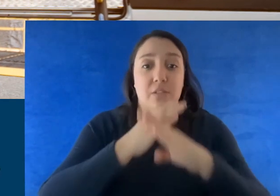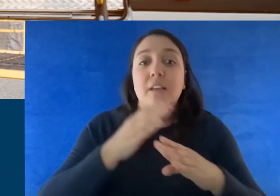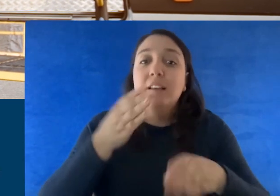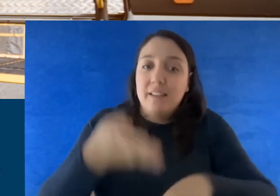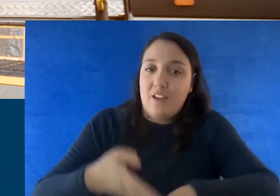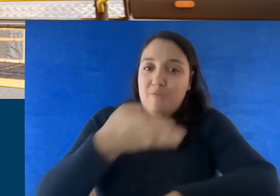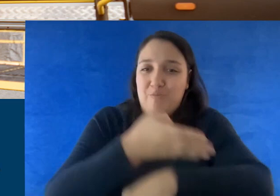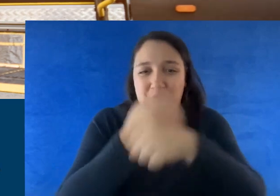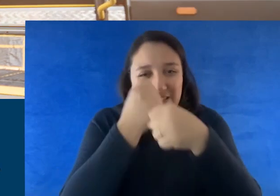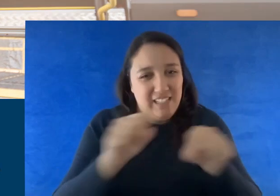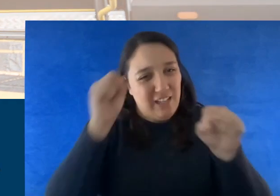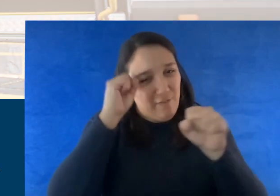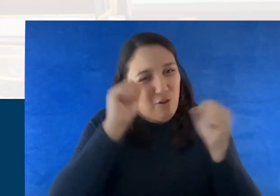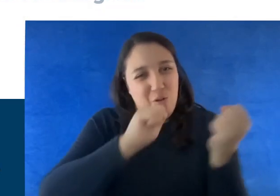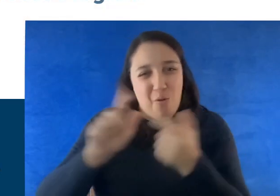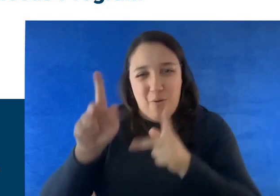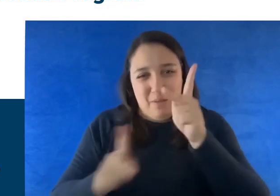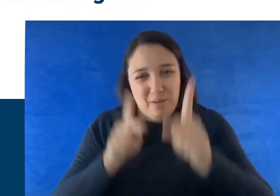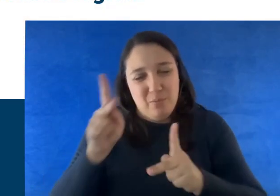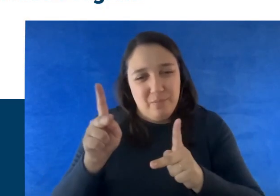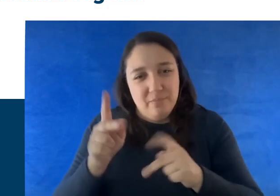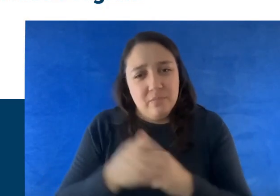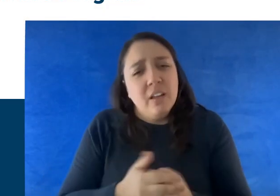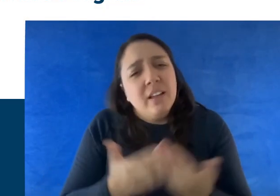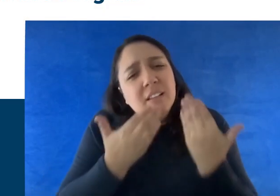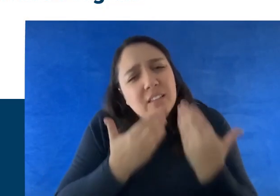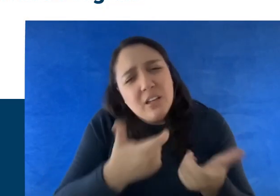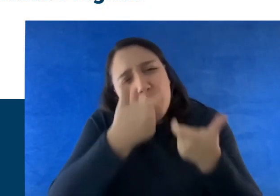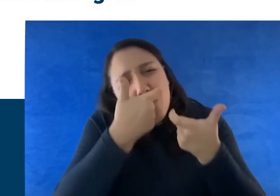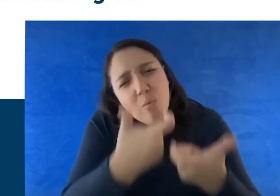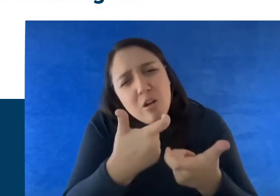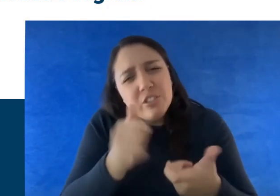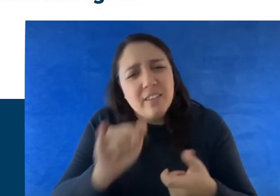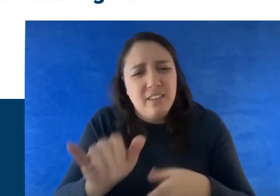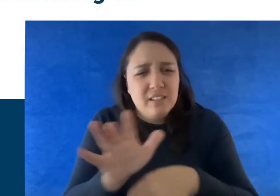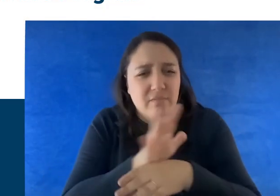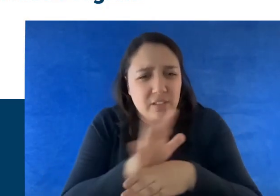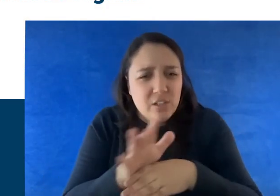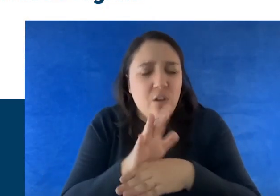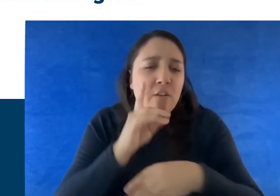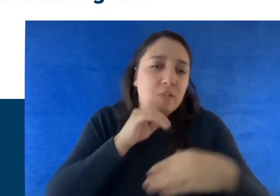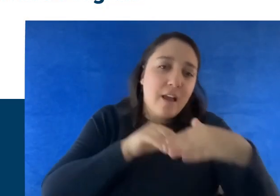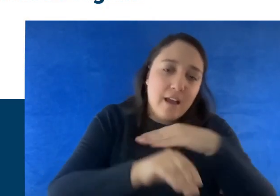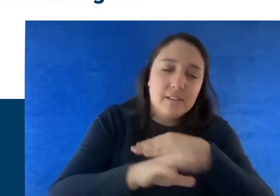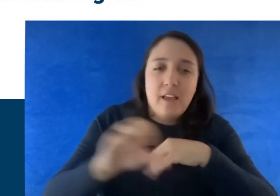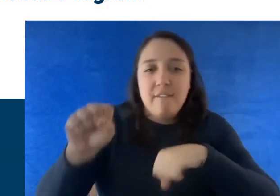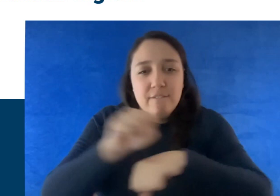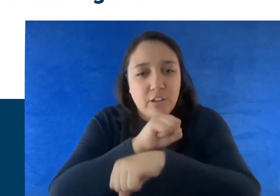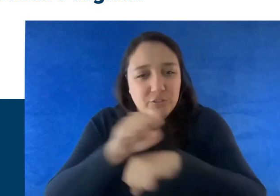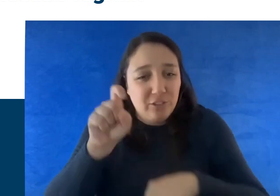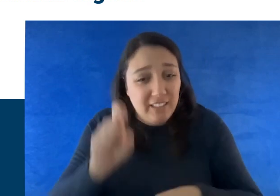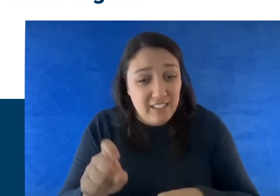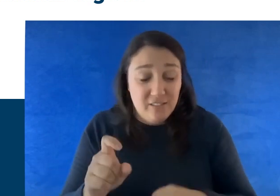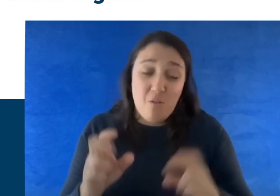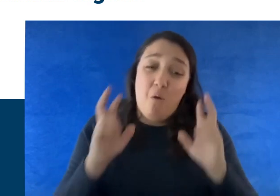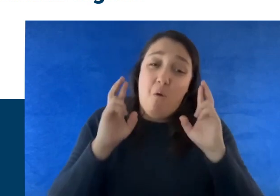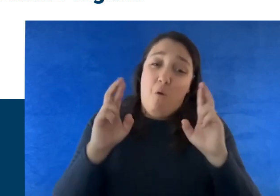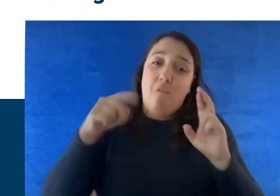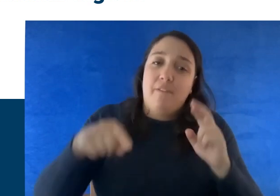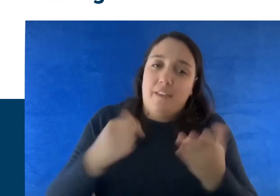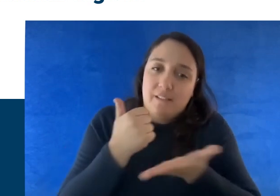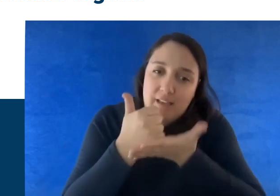improve safety for everyone. Thank you for watching this video on access and functional needs. We hope it's been helpful.